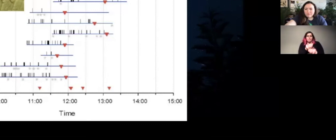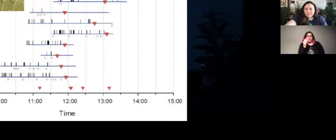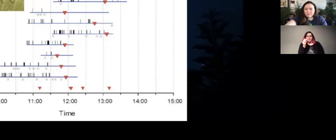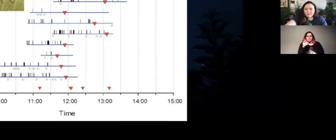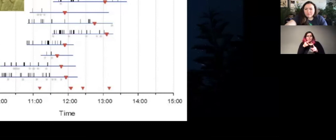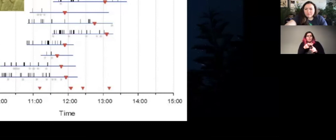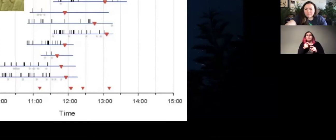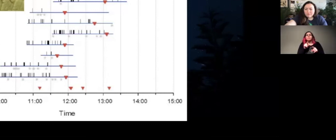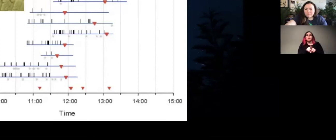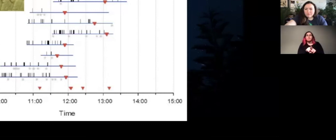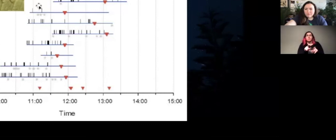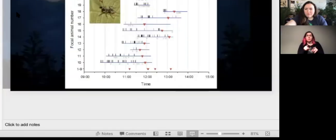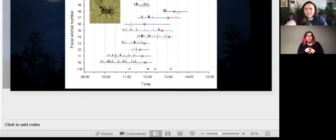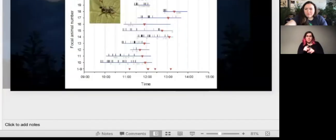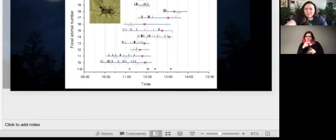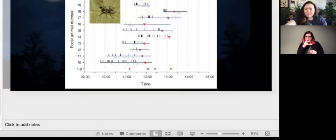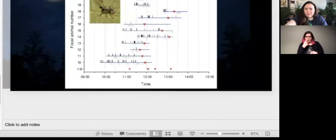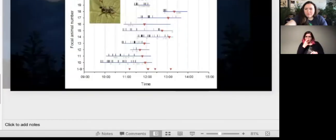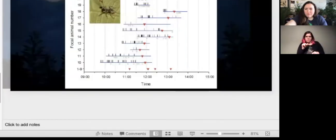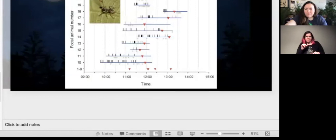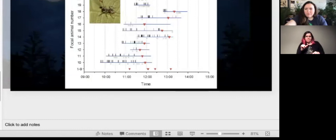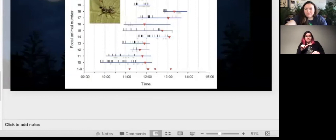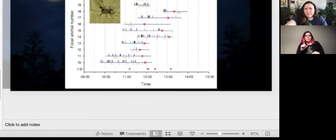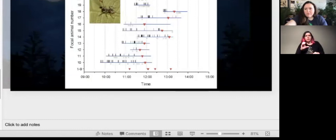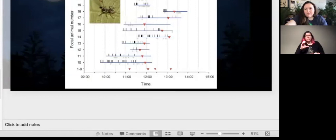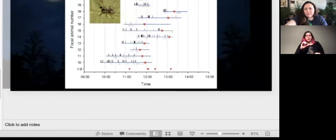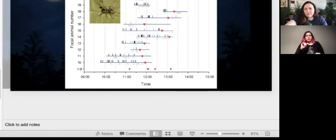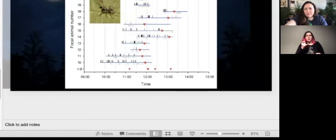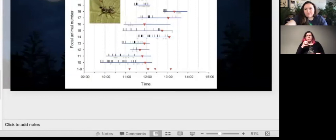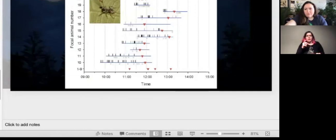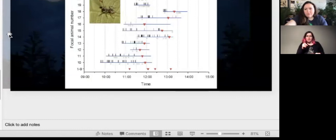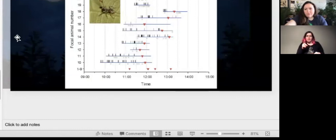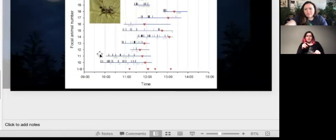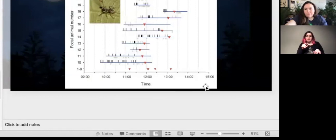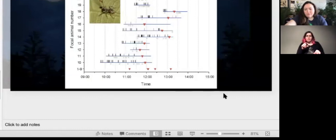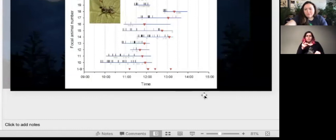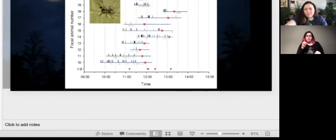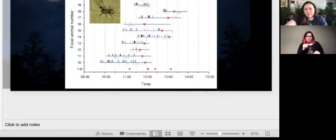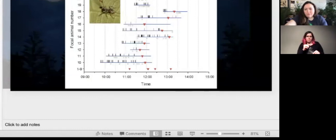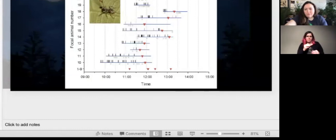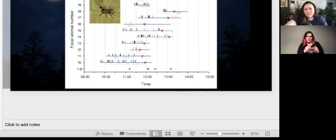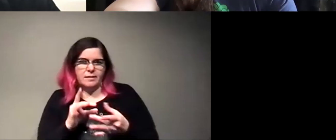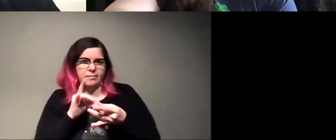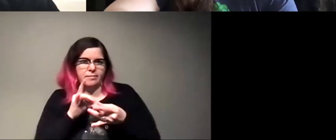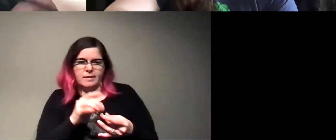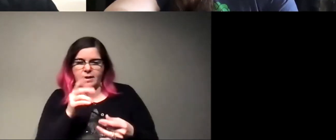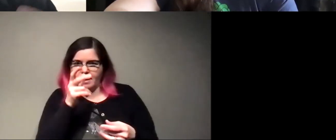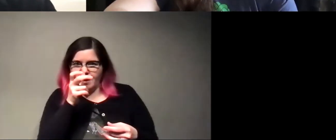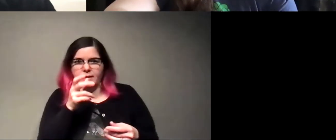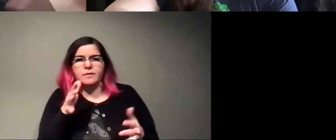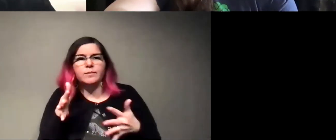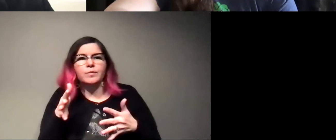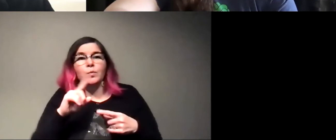we've also seen some very interesting, uh, circadian rhythm stuff with the ants in terms of, uh, when,